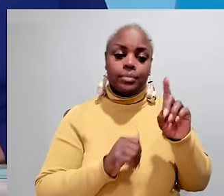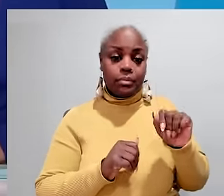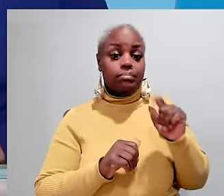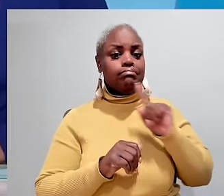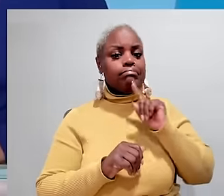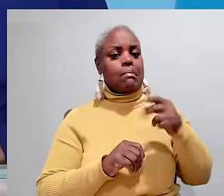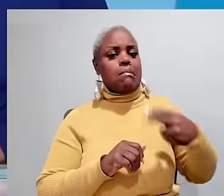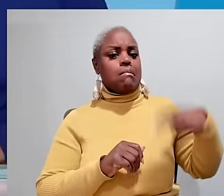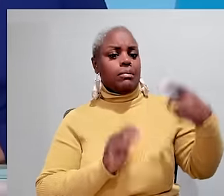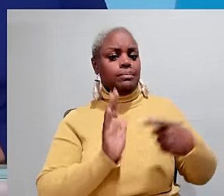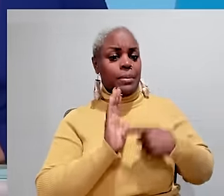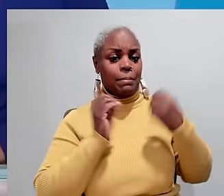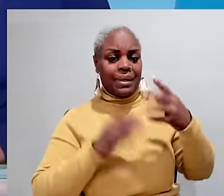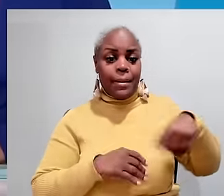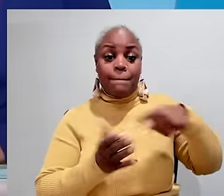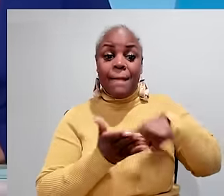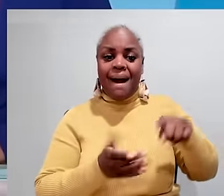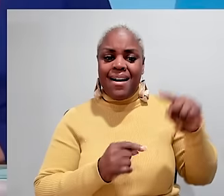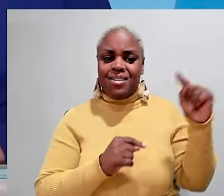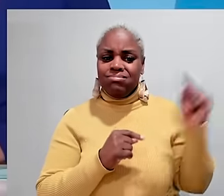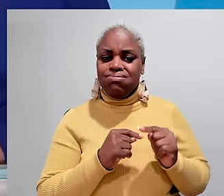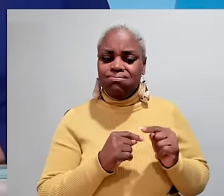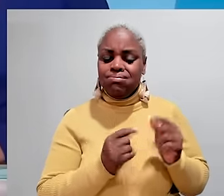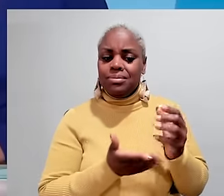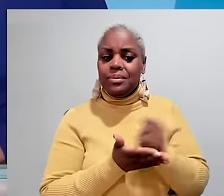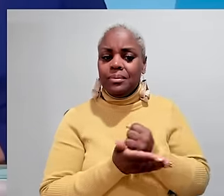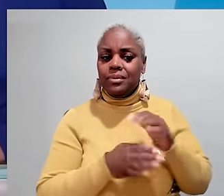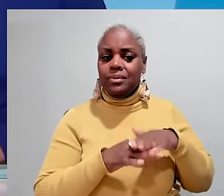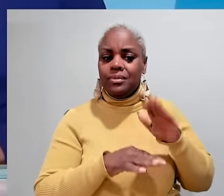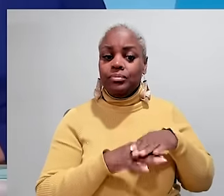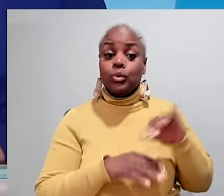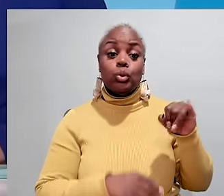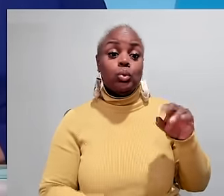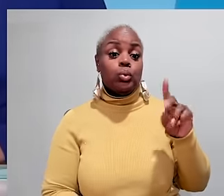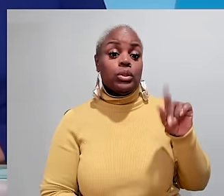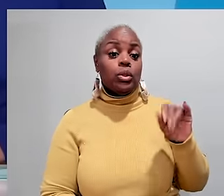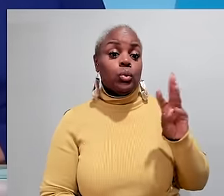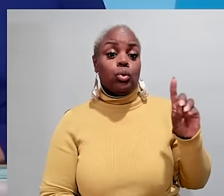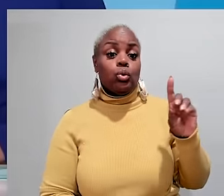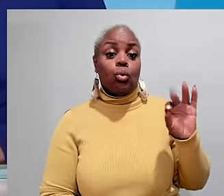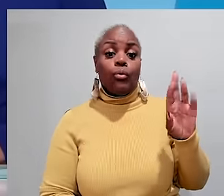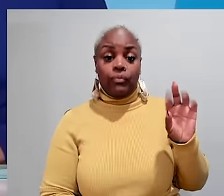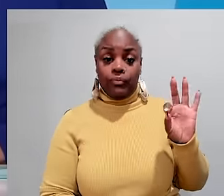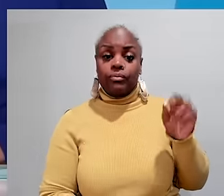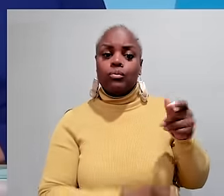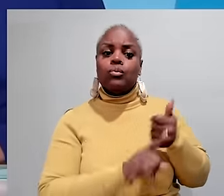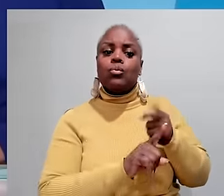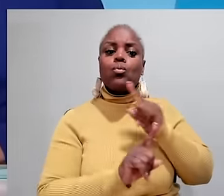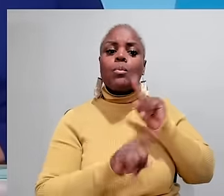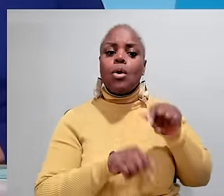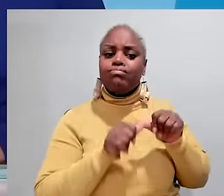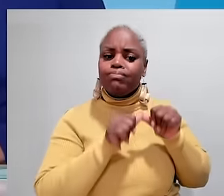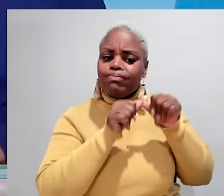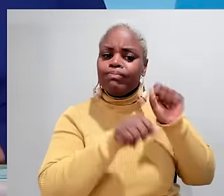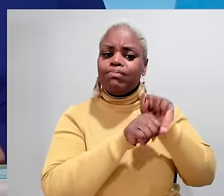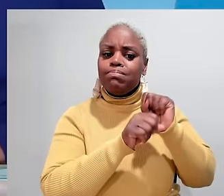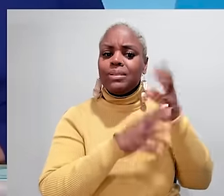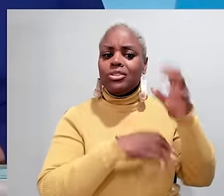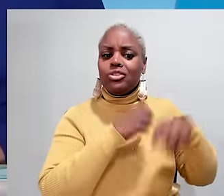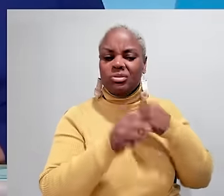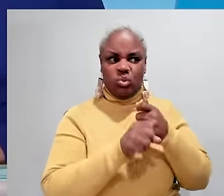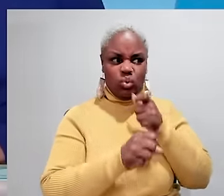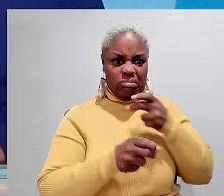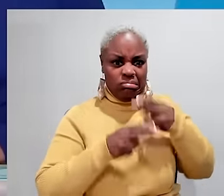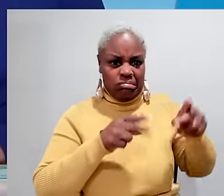support older adults and people with disabilities but despite high demand many are paid little more than minimum wage as Judy